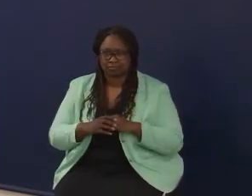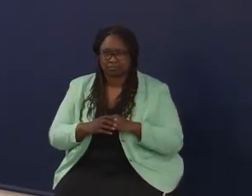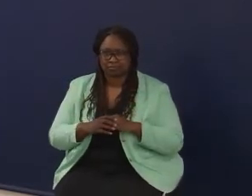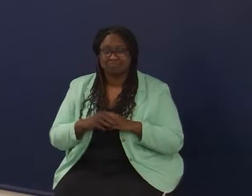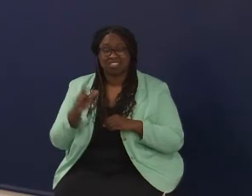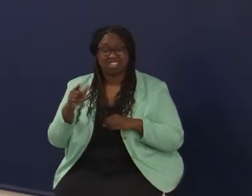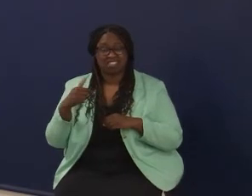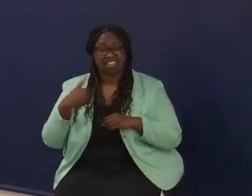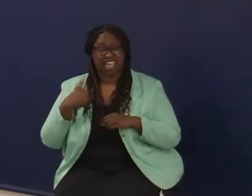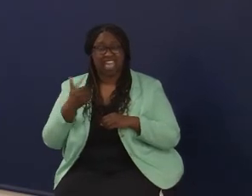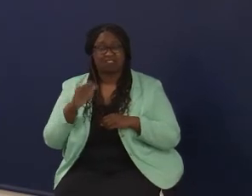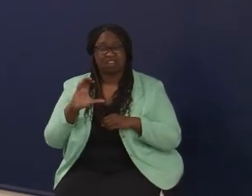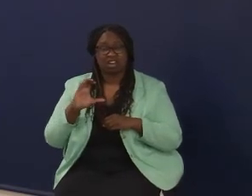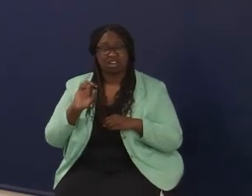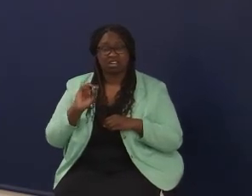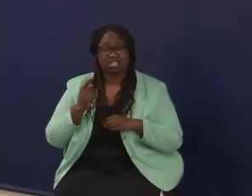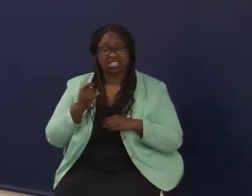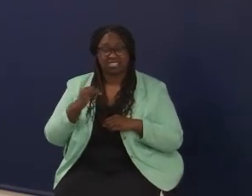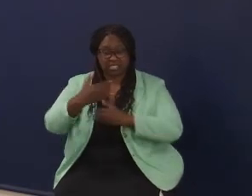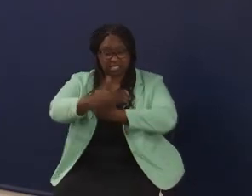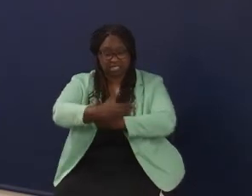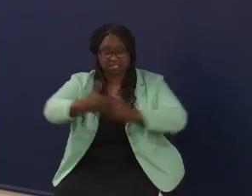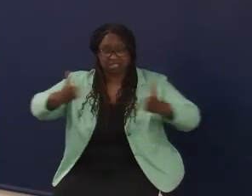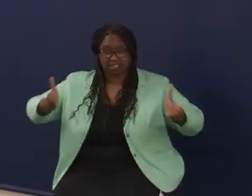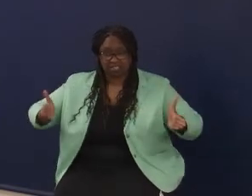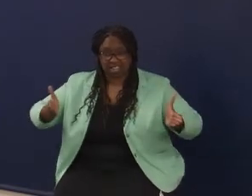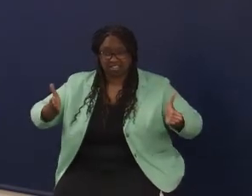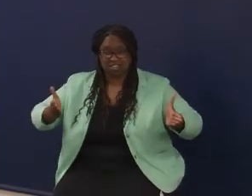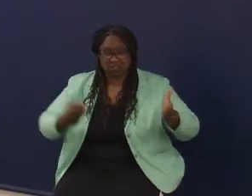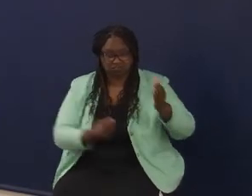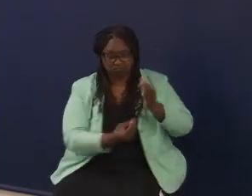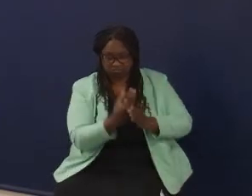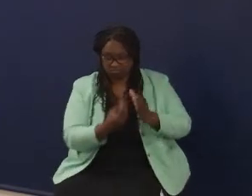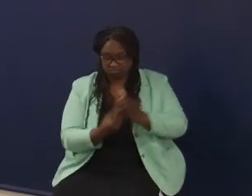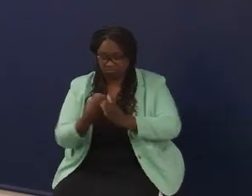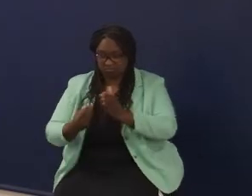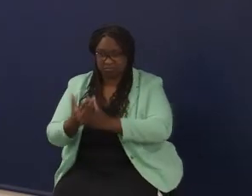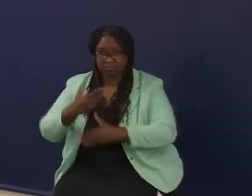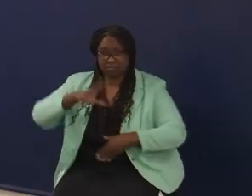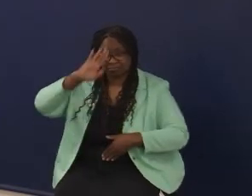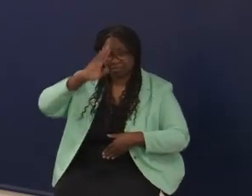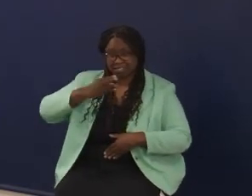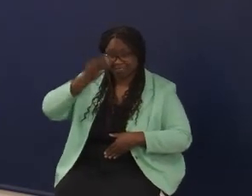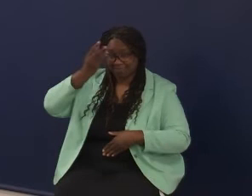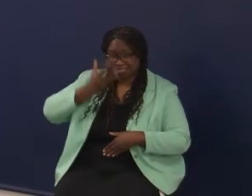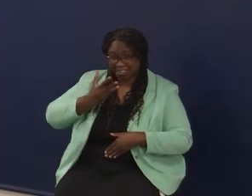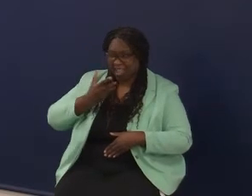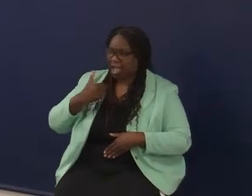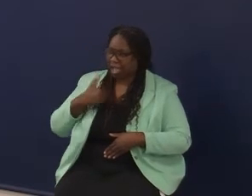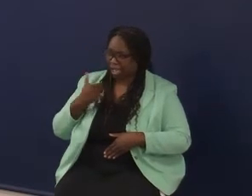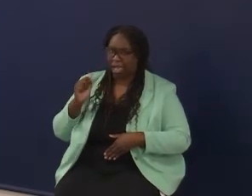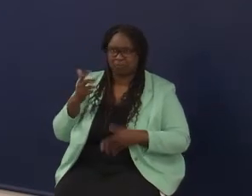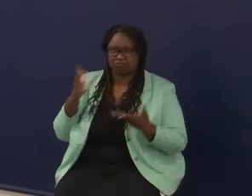lot. And my son came home on the first day of school and said, I've got to plant lettuce today, Mom. said, well, there's a whole backyard then.